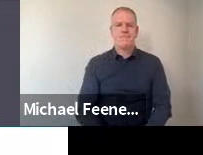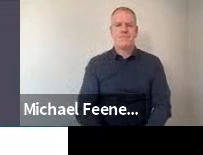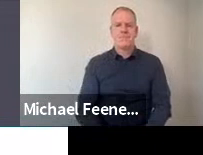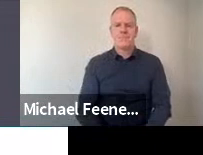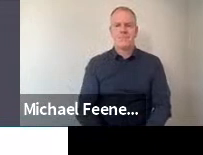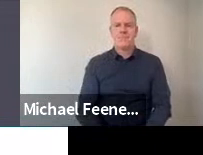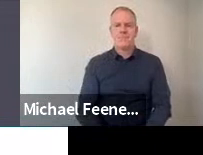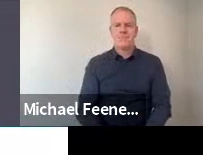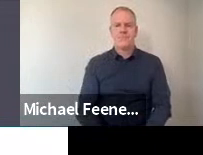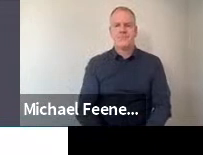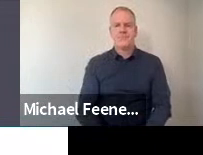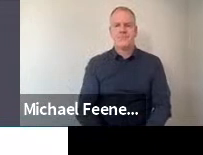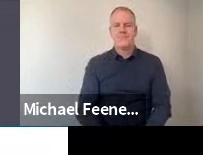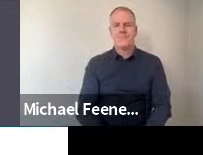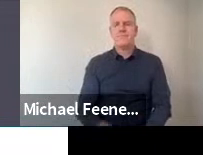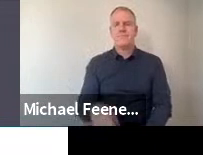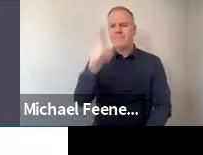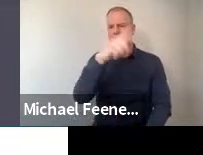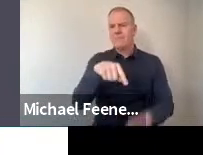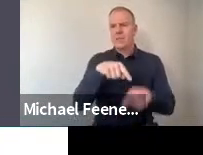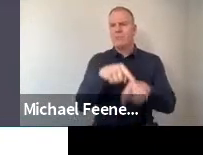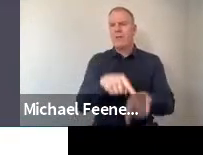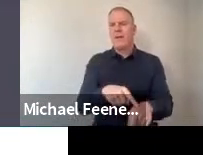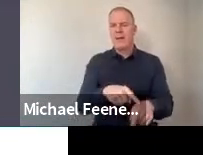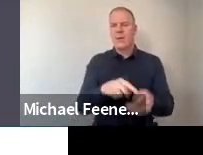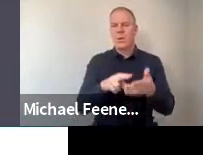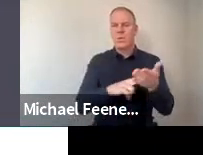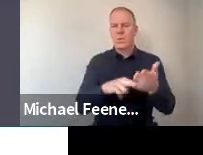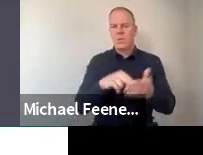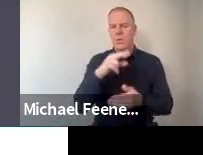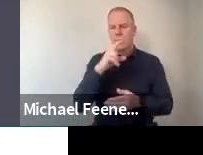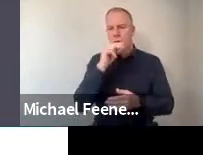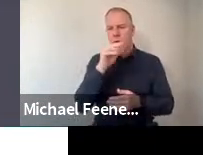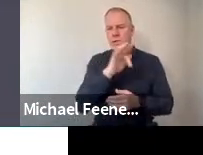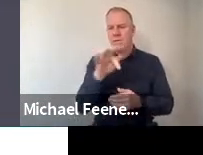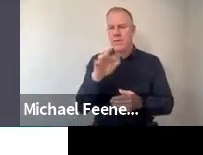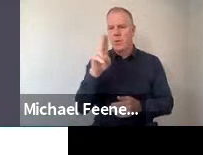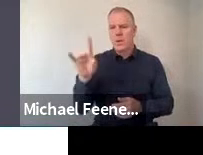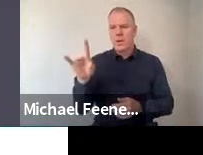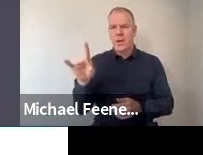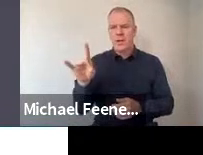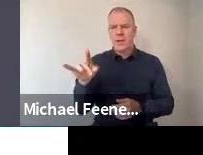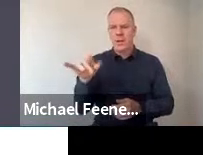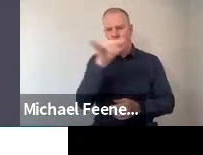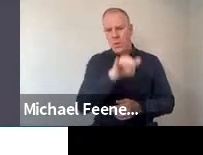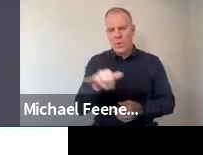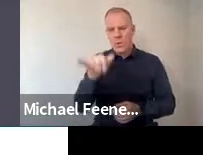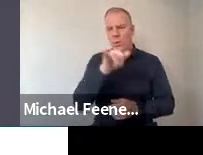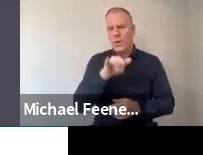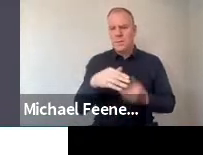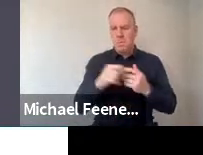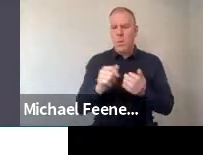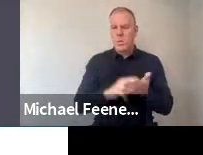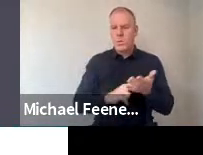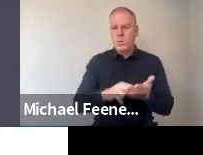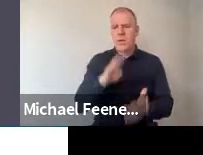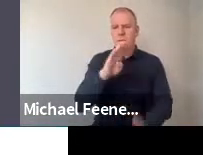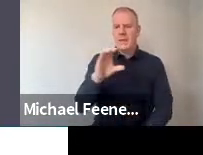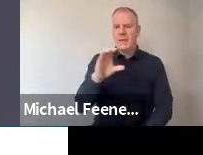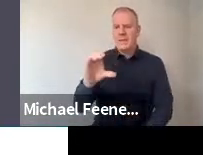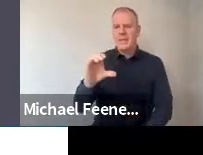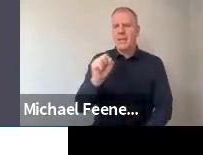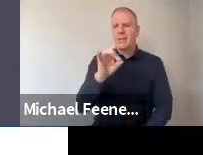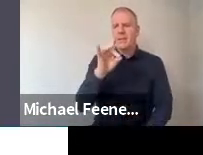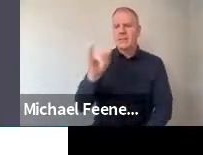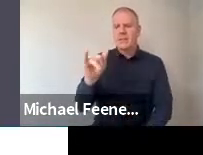And about those that relied on news sources from the UK, which ones were predominant. And BBC and Sky